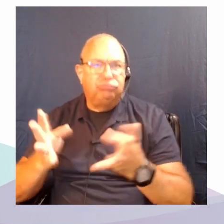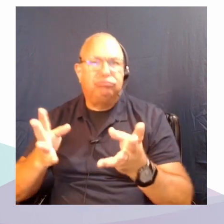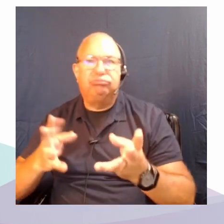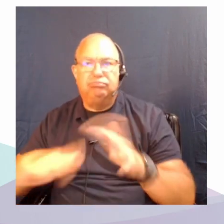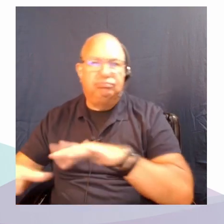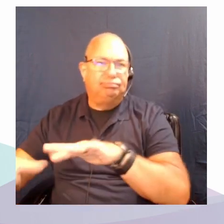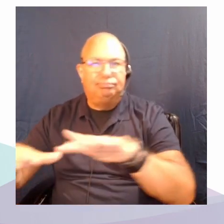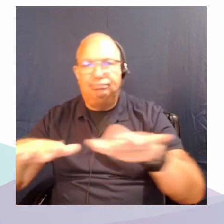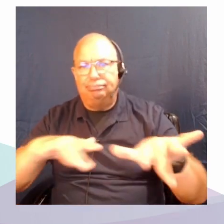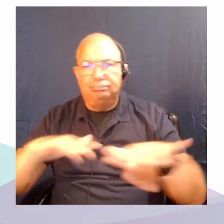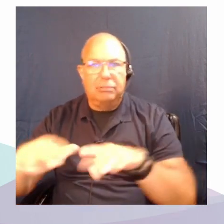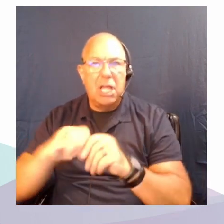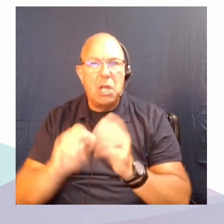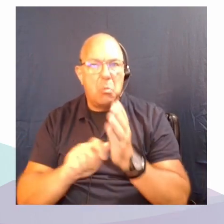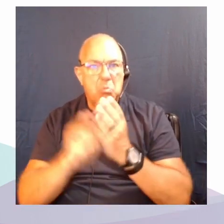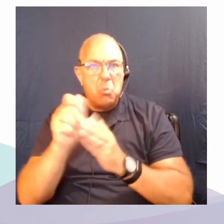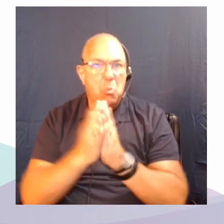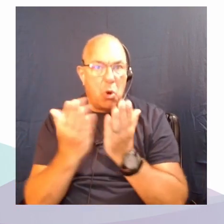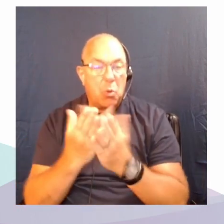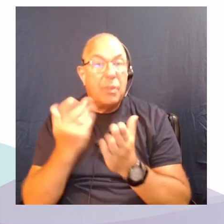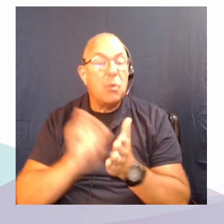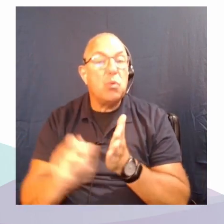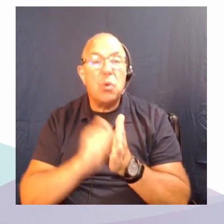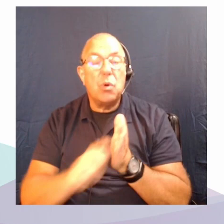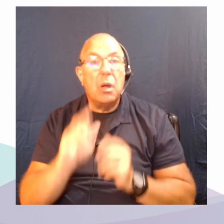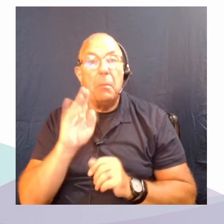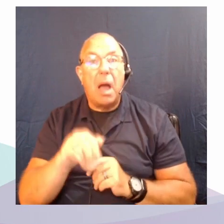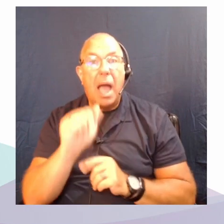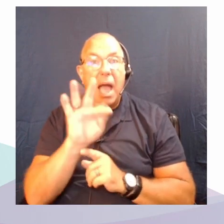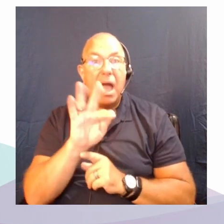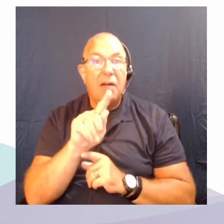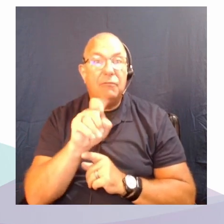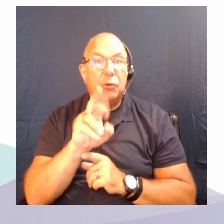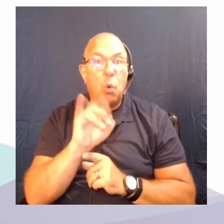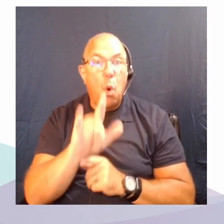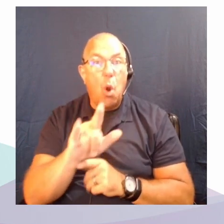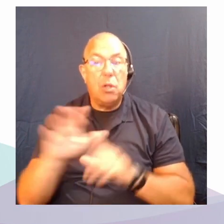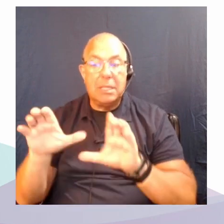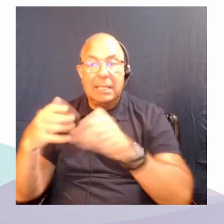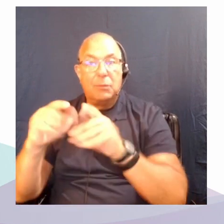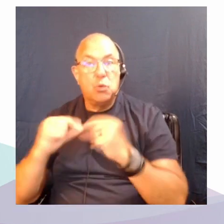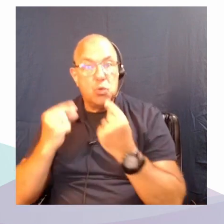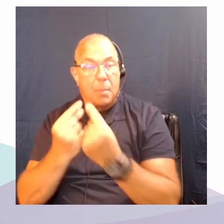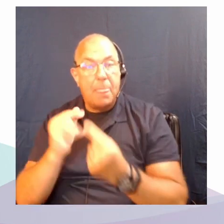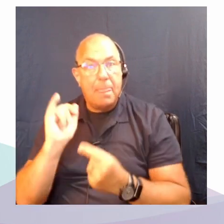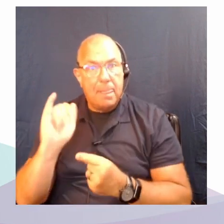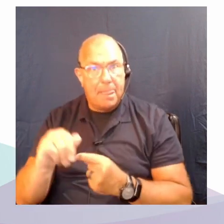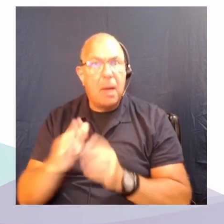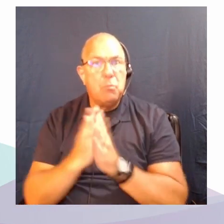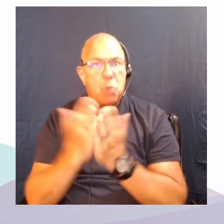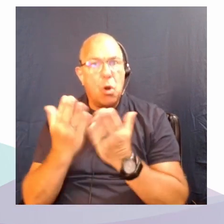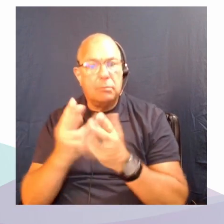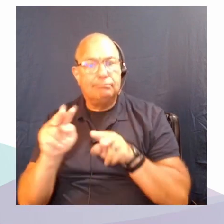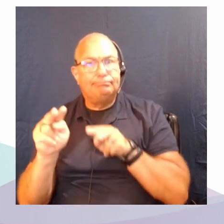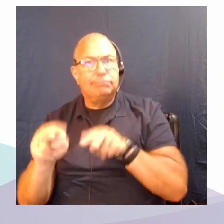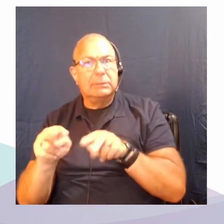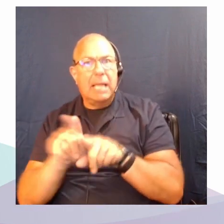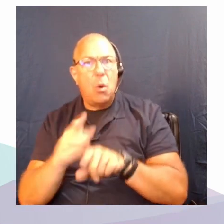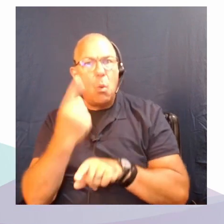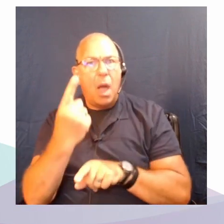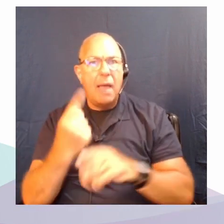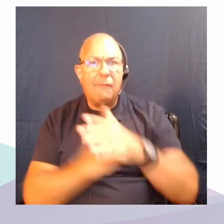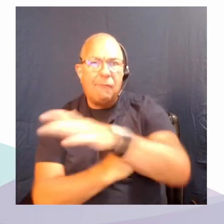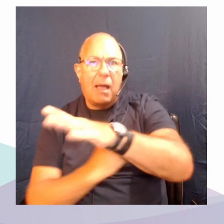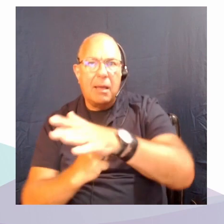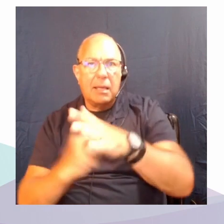form. That was written by the After Oil collective. And this book has come to be treated, I think, as one of the founding texts of Energy